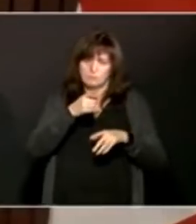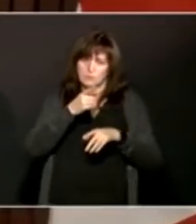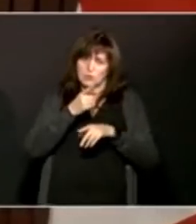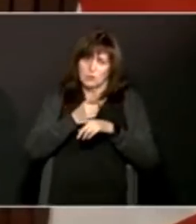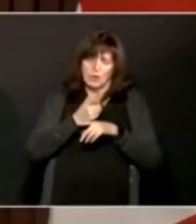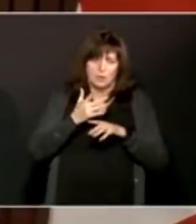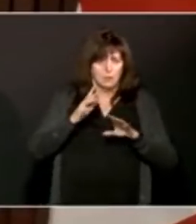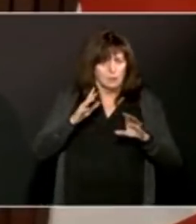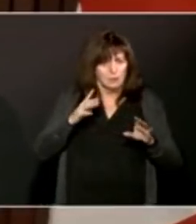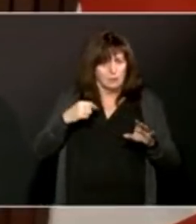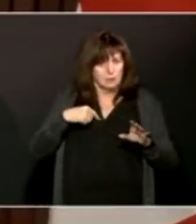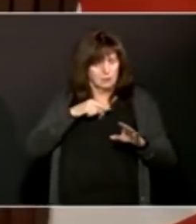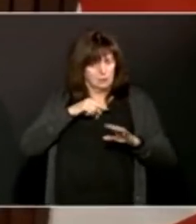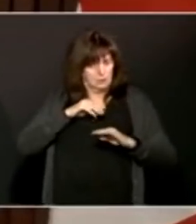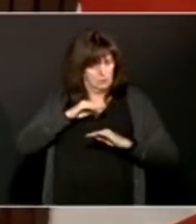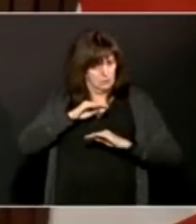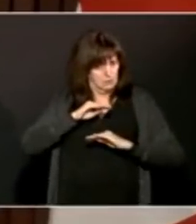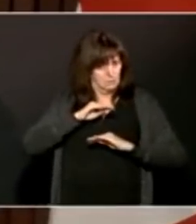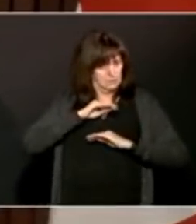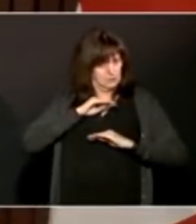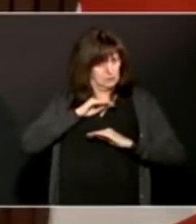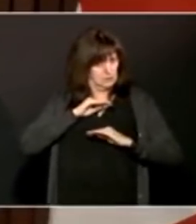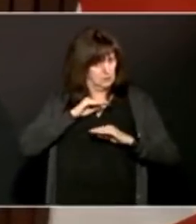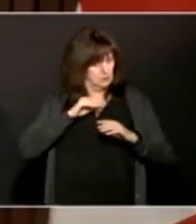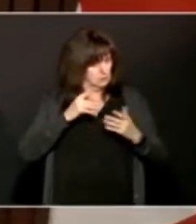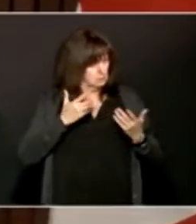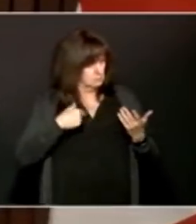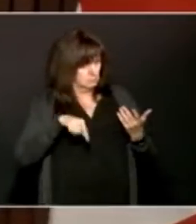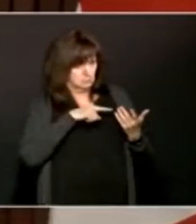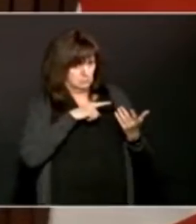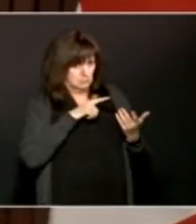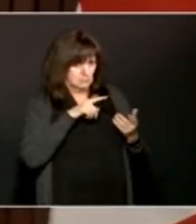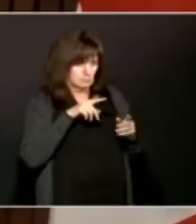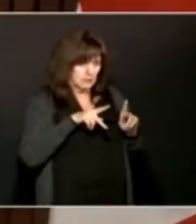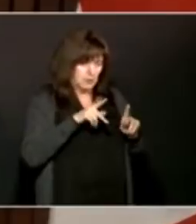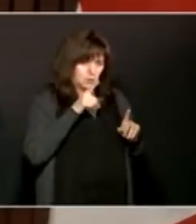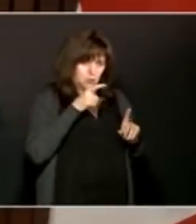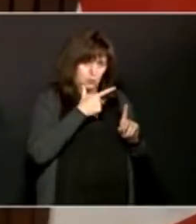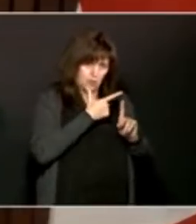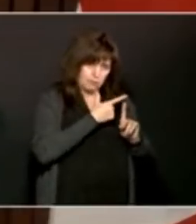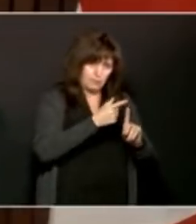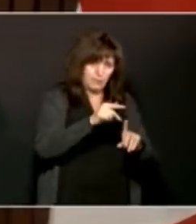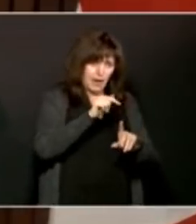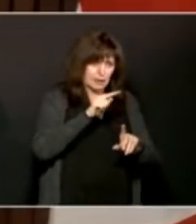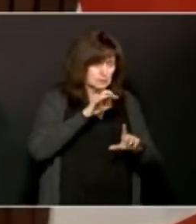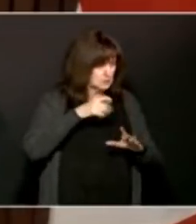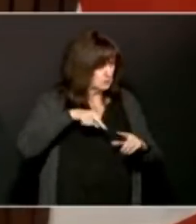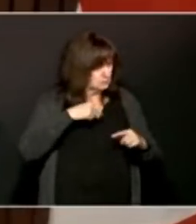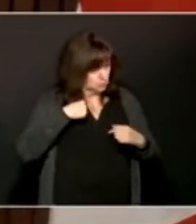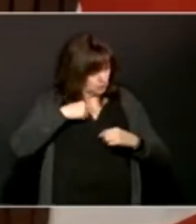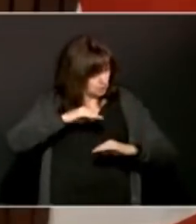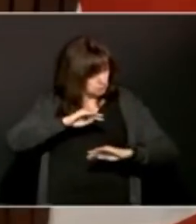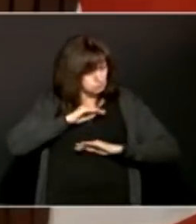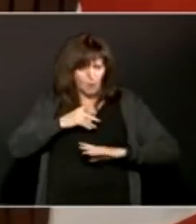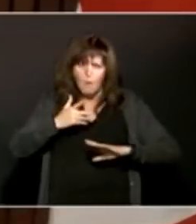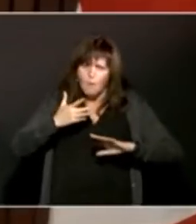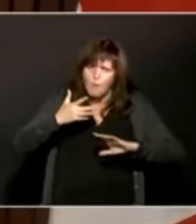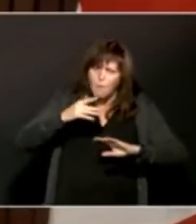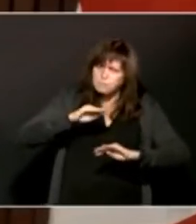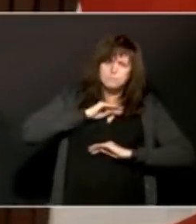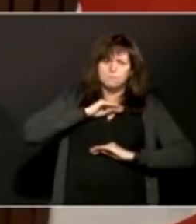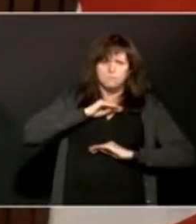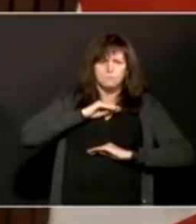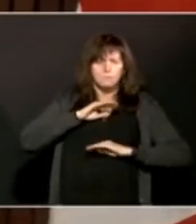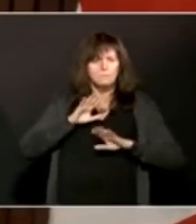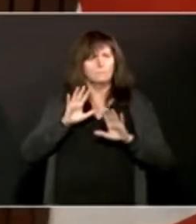rate, particularly among residents in long-term care and the rising vaccination rates in the staff and